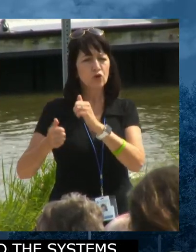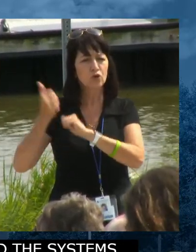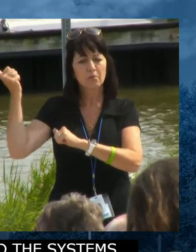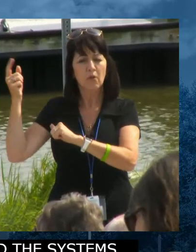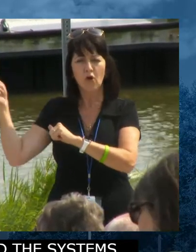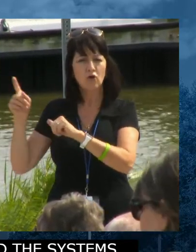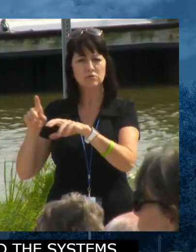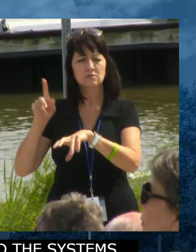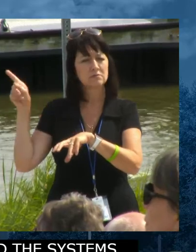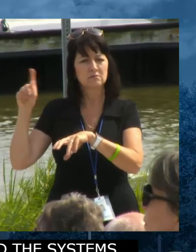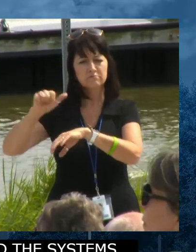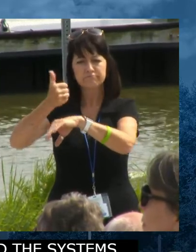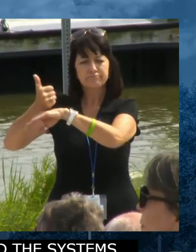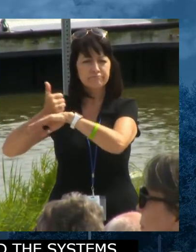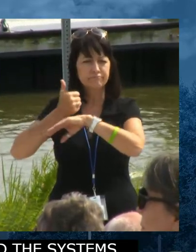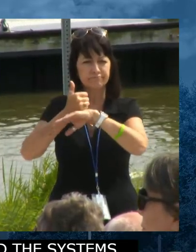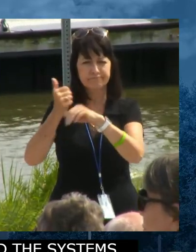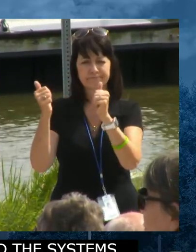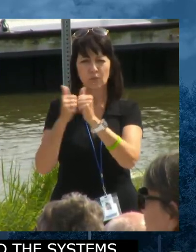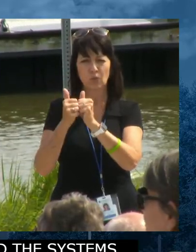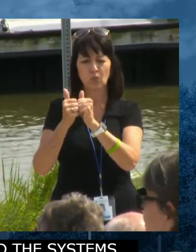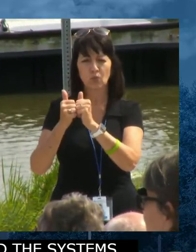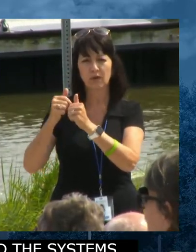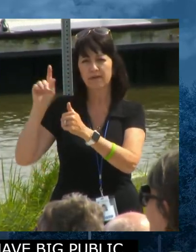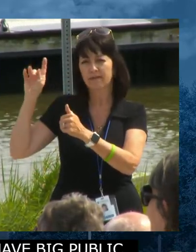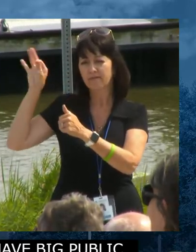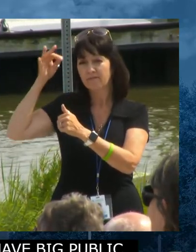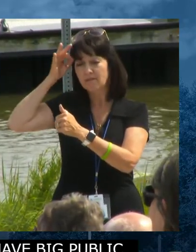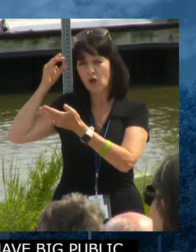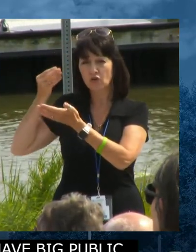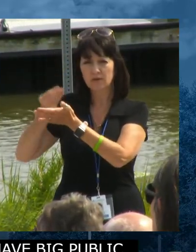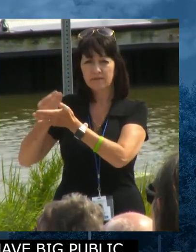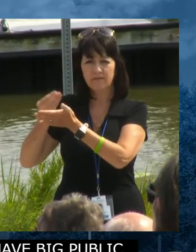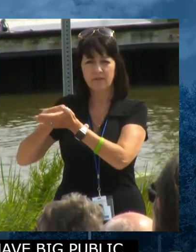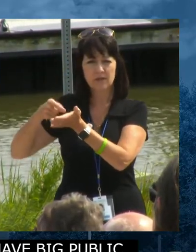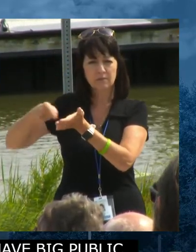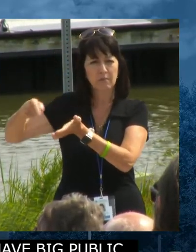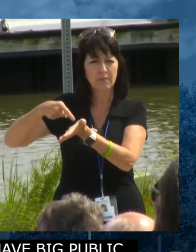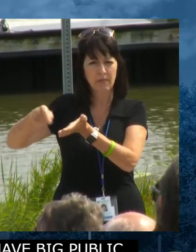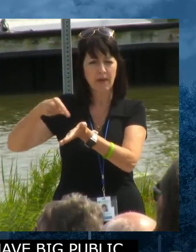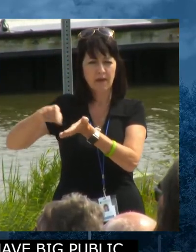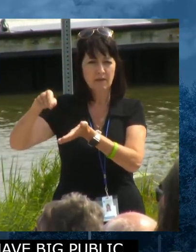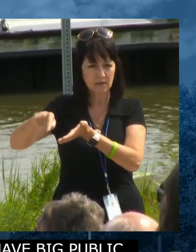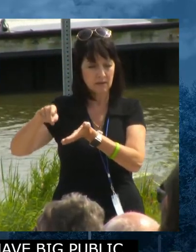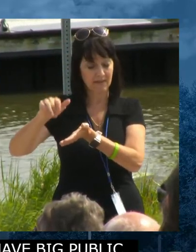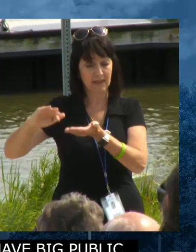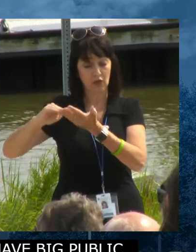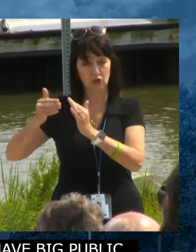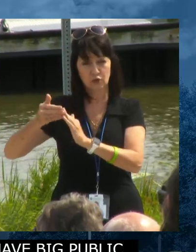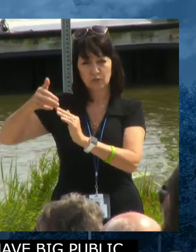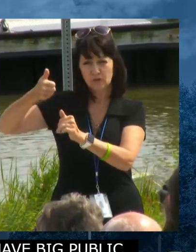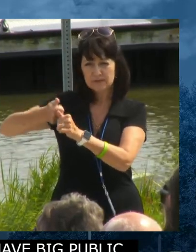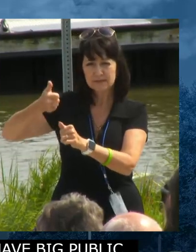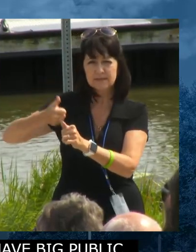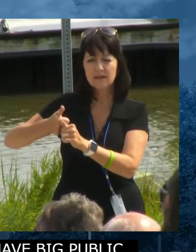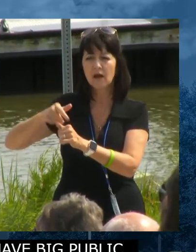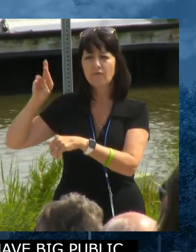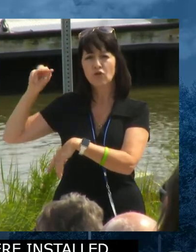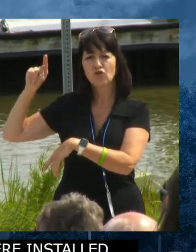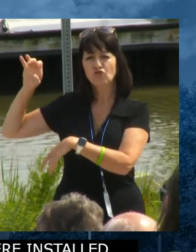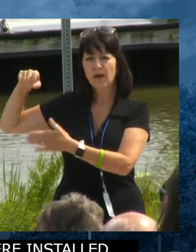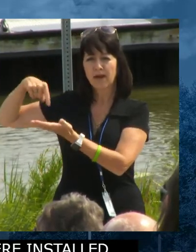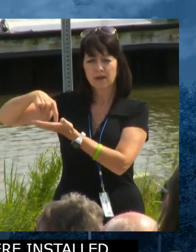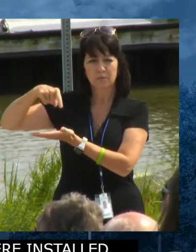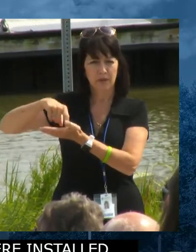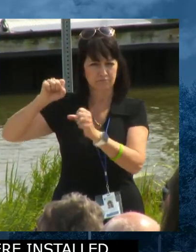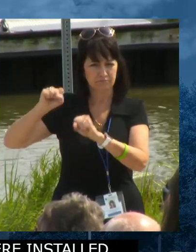available many, many years ago. And so they were able to be funded in a way that the communities themselves and the rate payers could afford it.